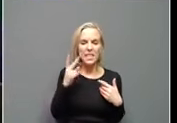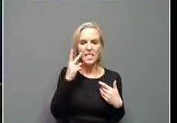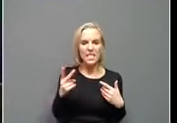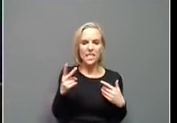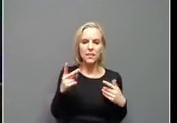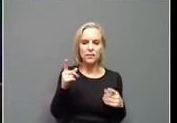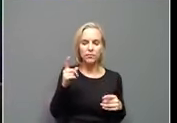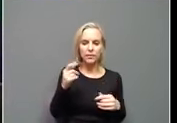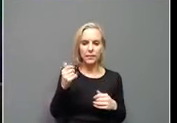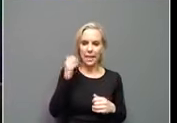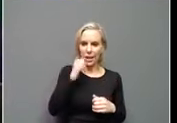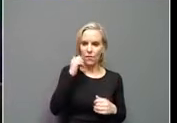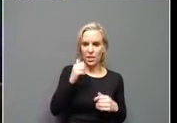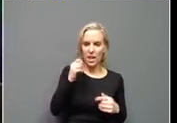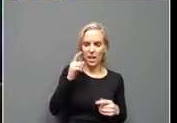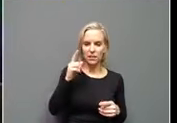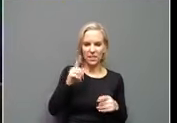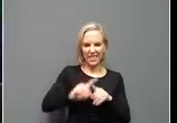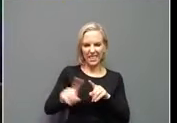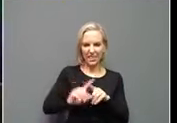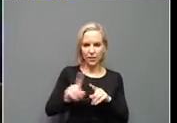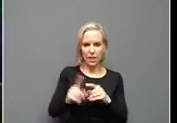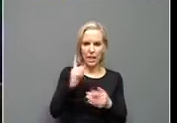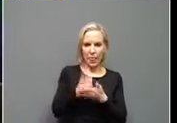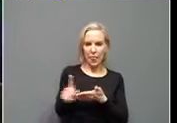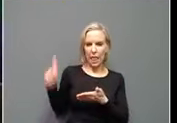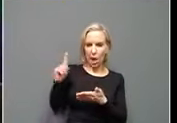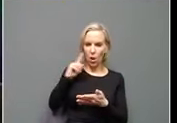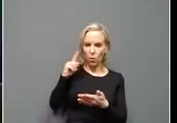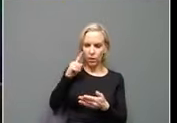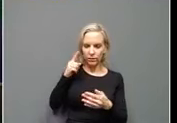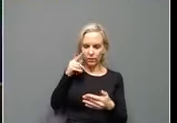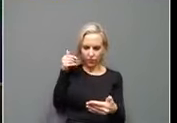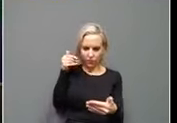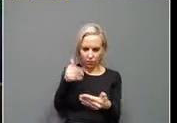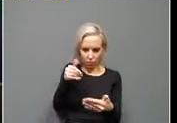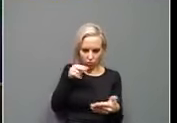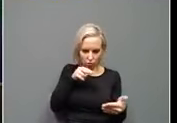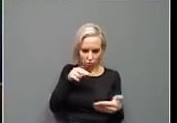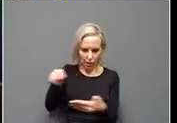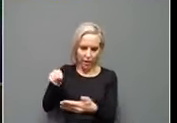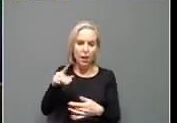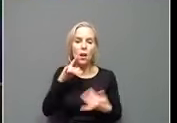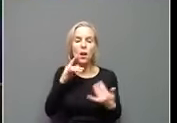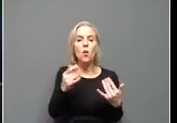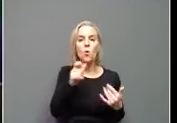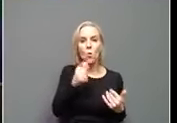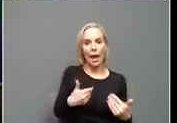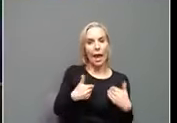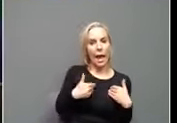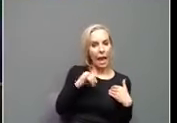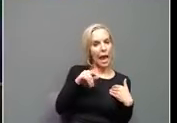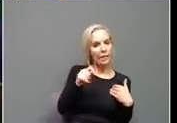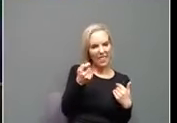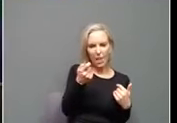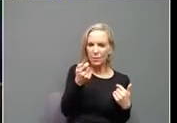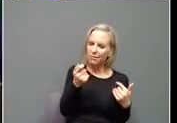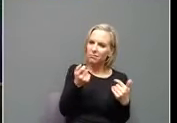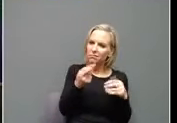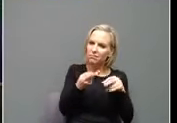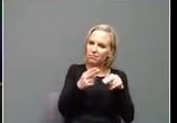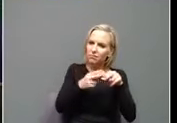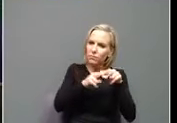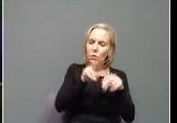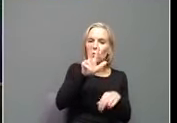last week pretty closely. We'll see what happens the rest of the week. Positivity rate, though, seems to be creeping up a little bit day by day, 3